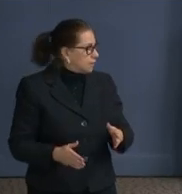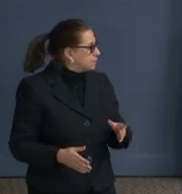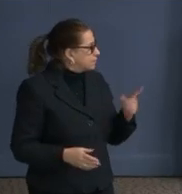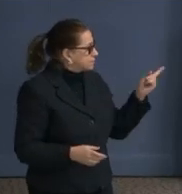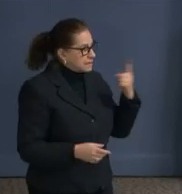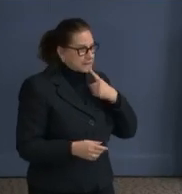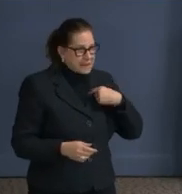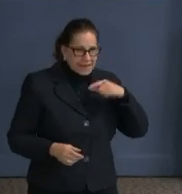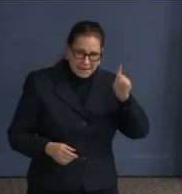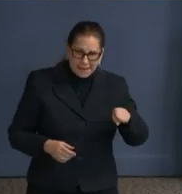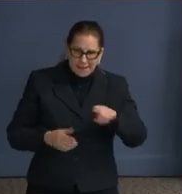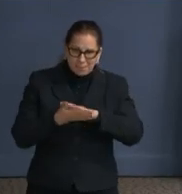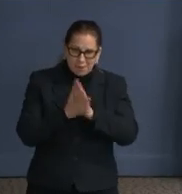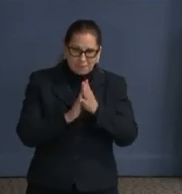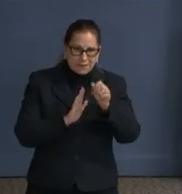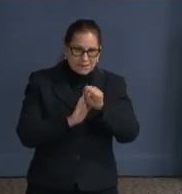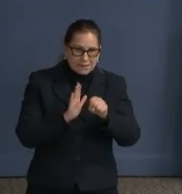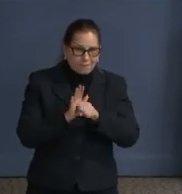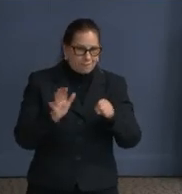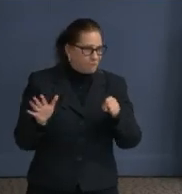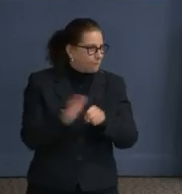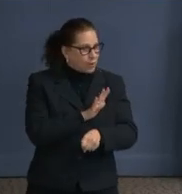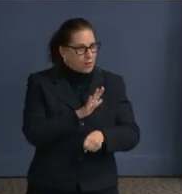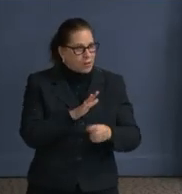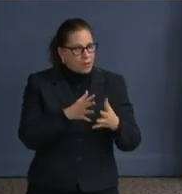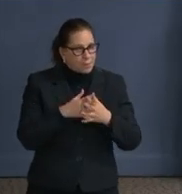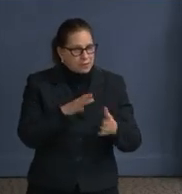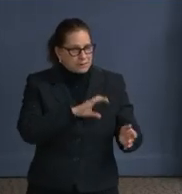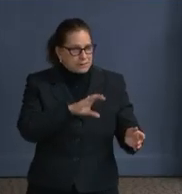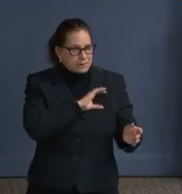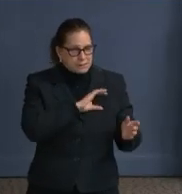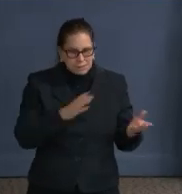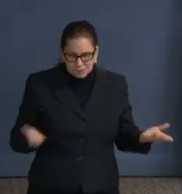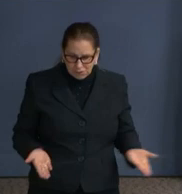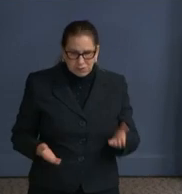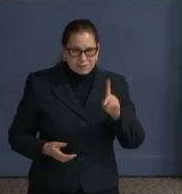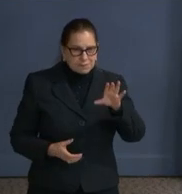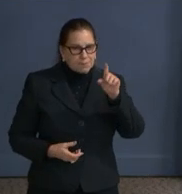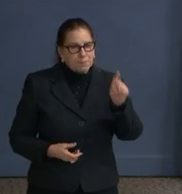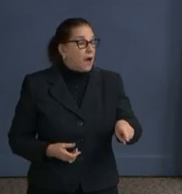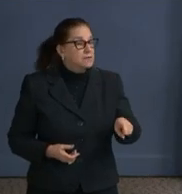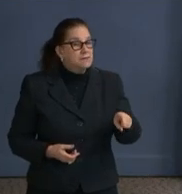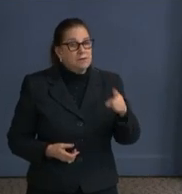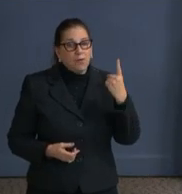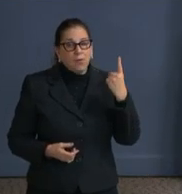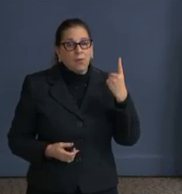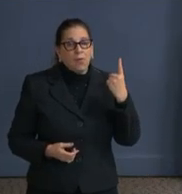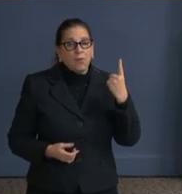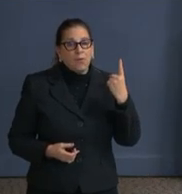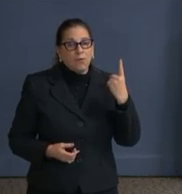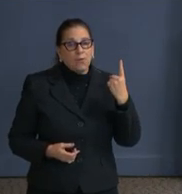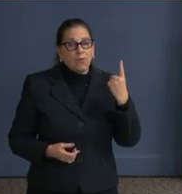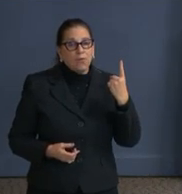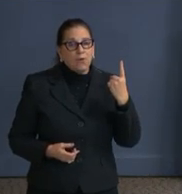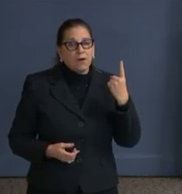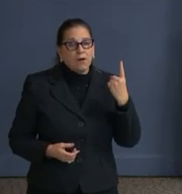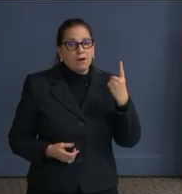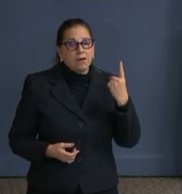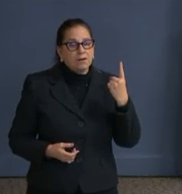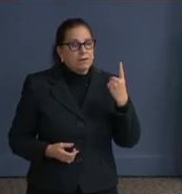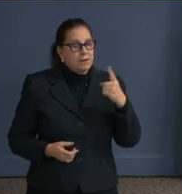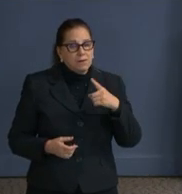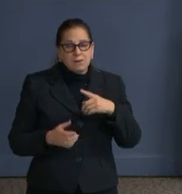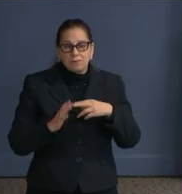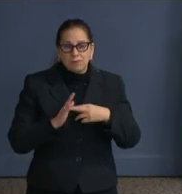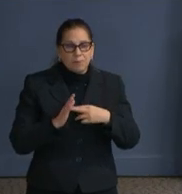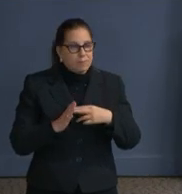full American citizenship. Having one vote out of 435 certainly would be